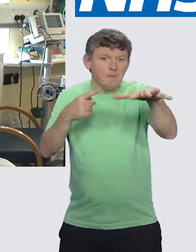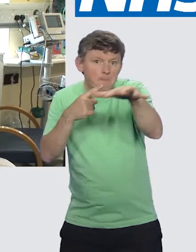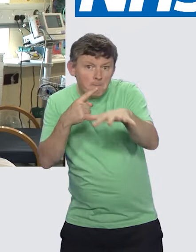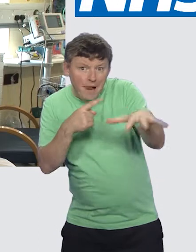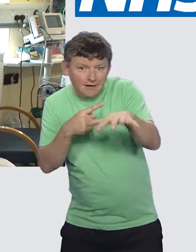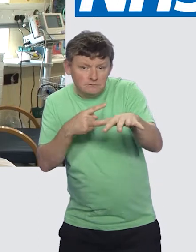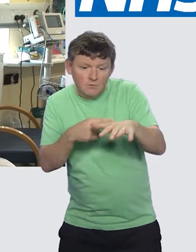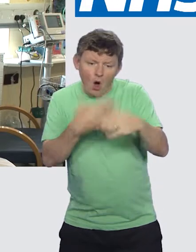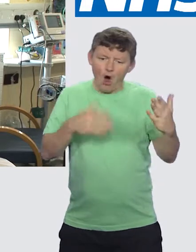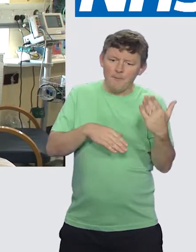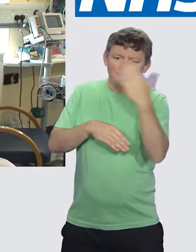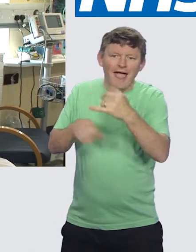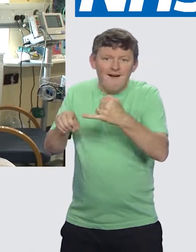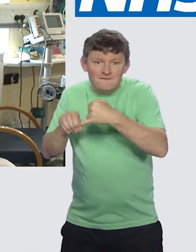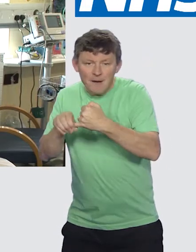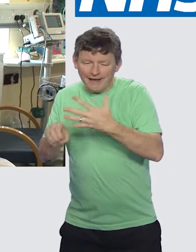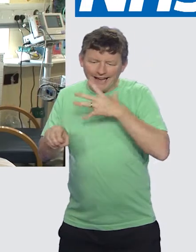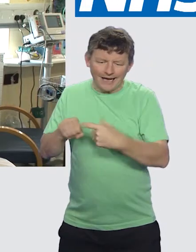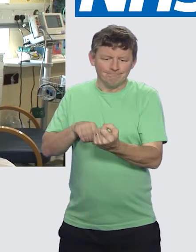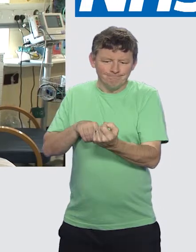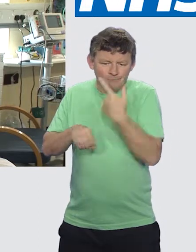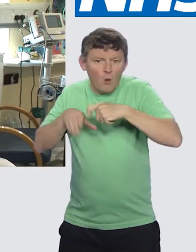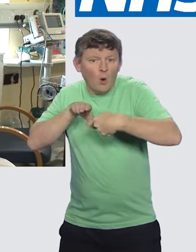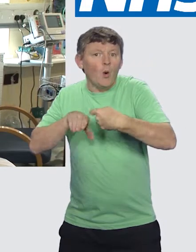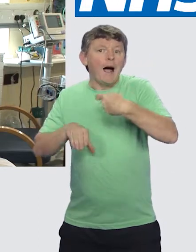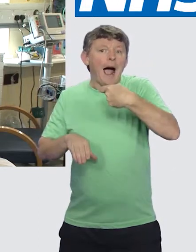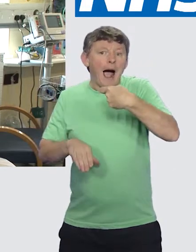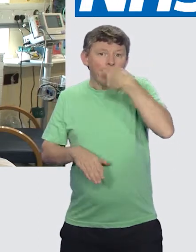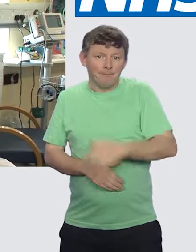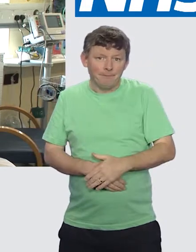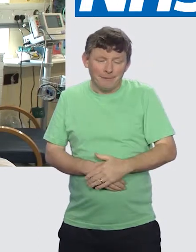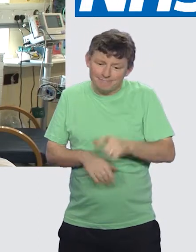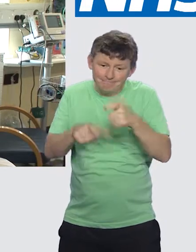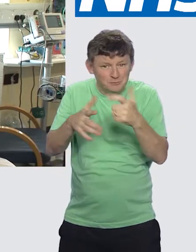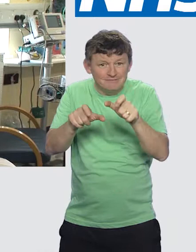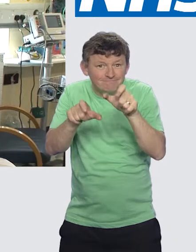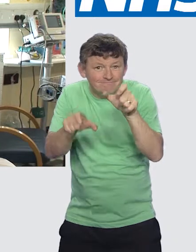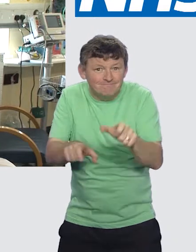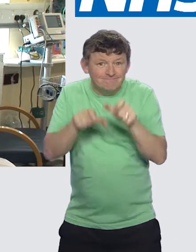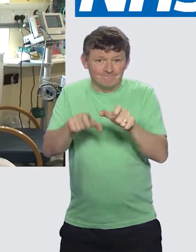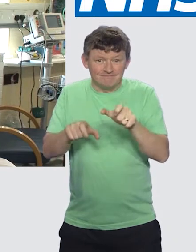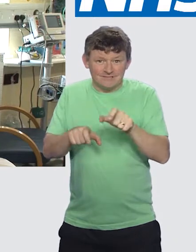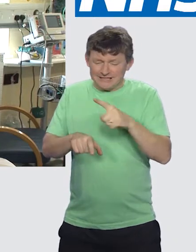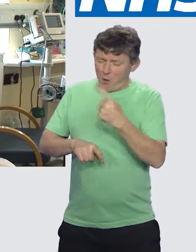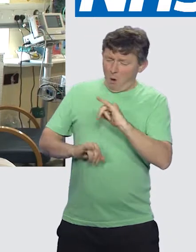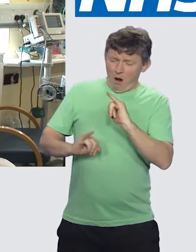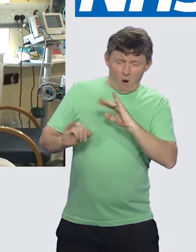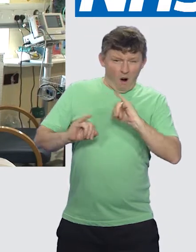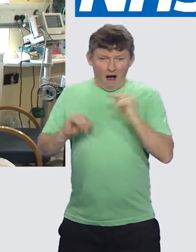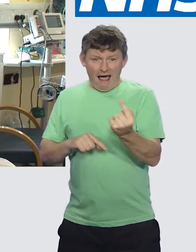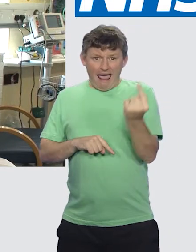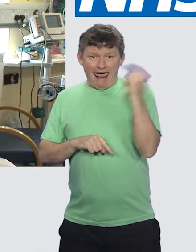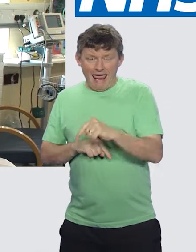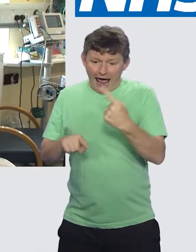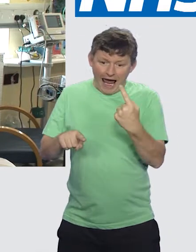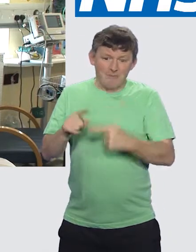somewhere else or maybe asked the pharmacist for some medicine, then you might have to wait longer than someone who's really, really sick because